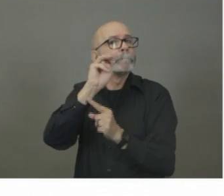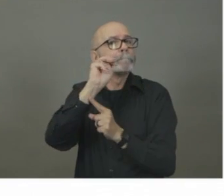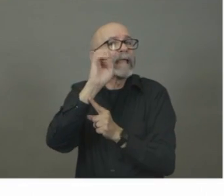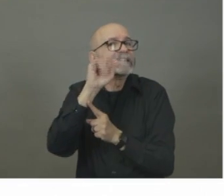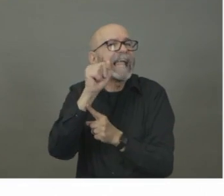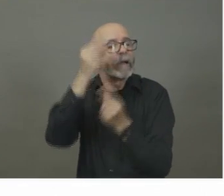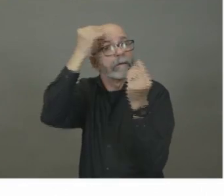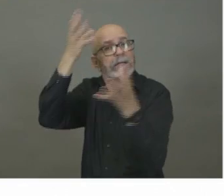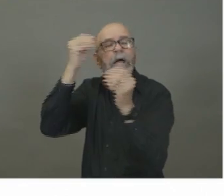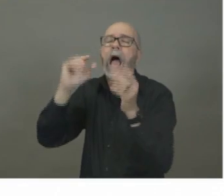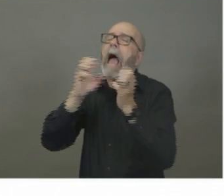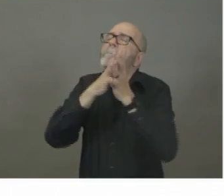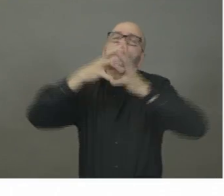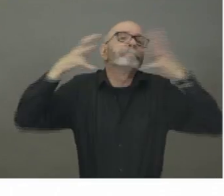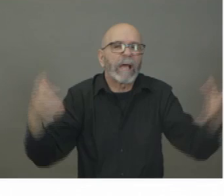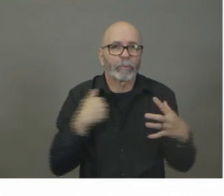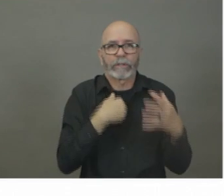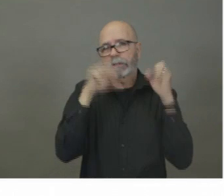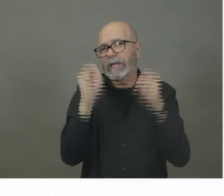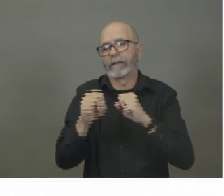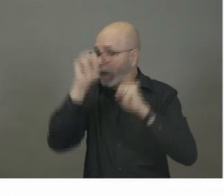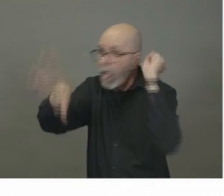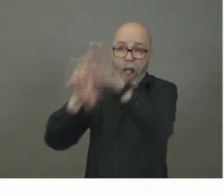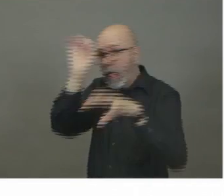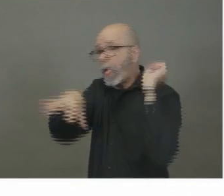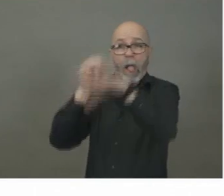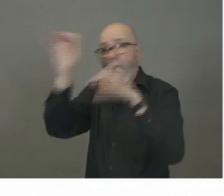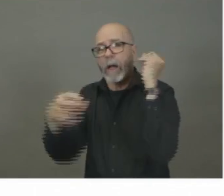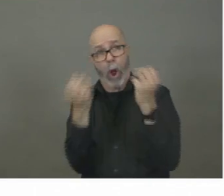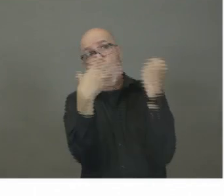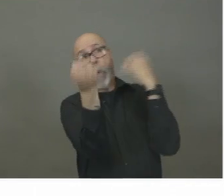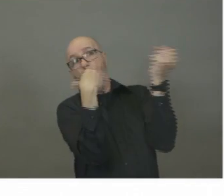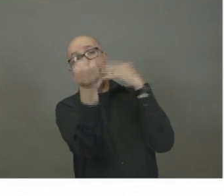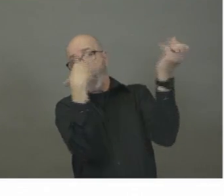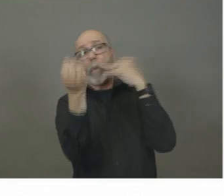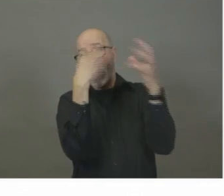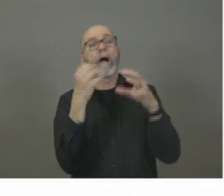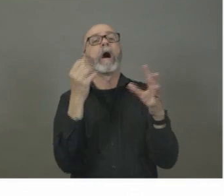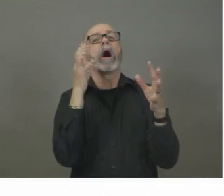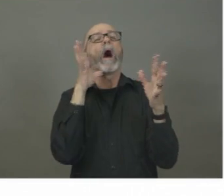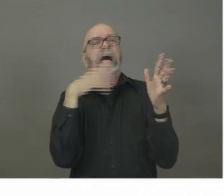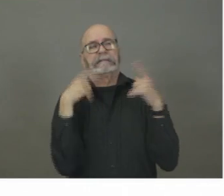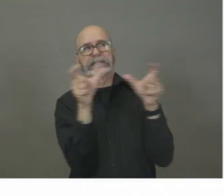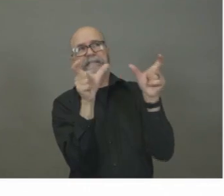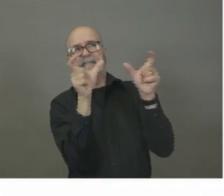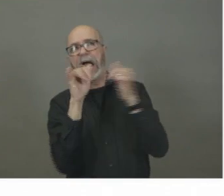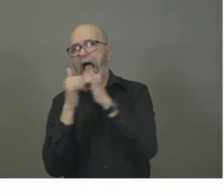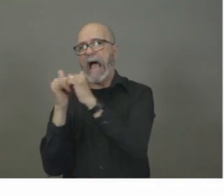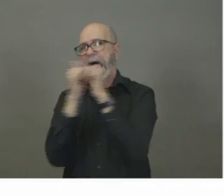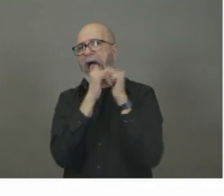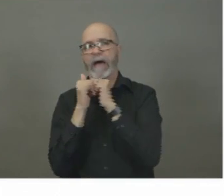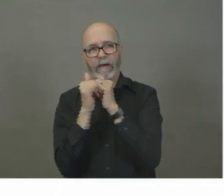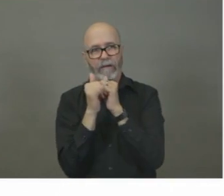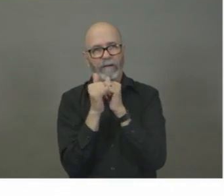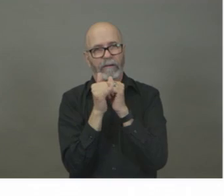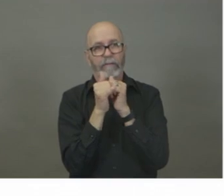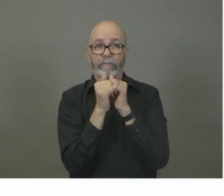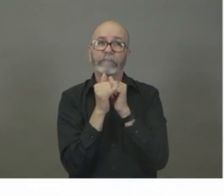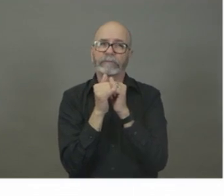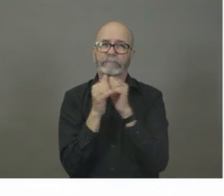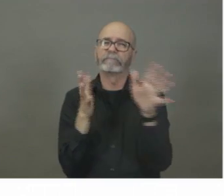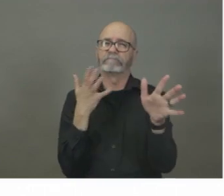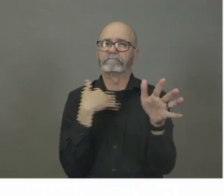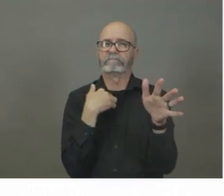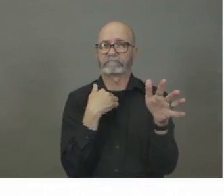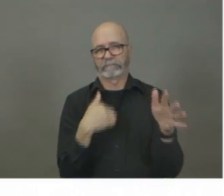to ensure their protection. And these steps weren't made lightly. They were made with all of us in mind. So thank you all.